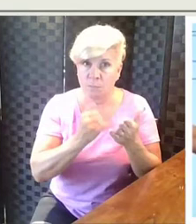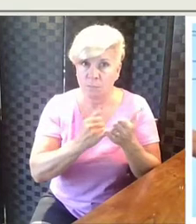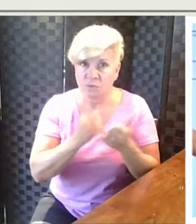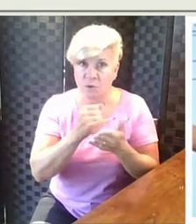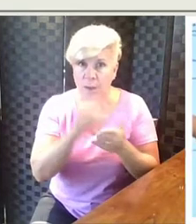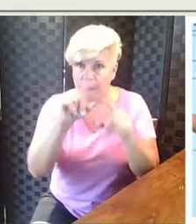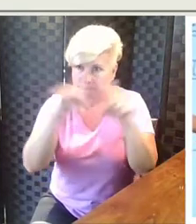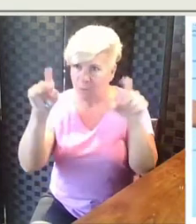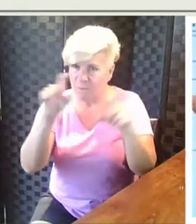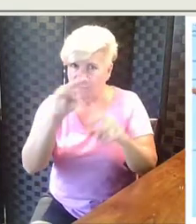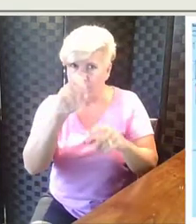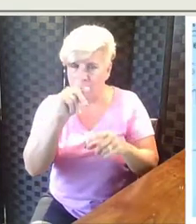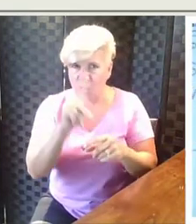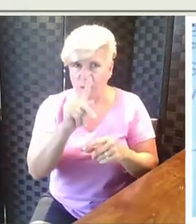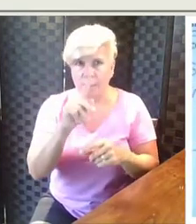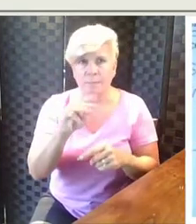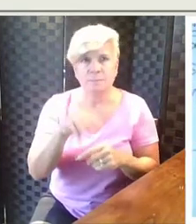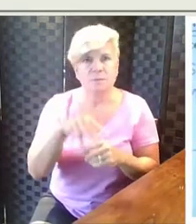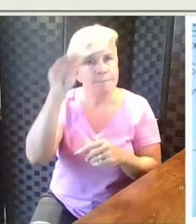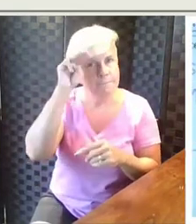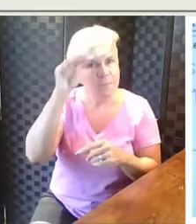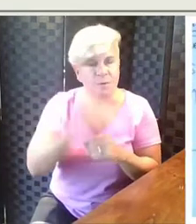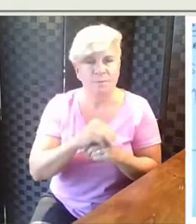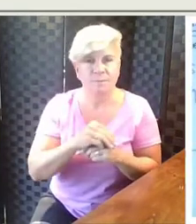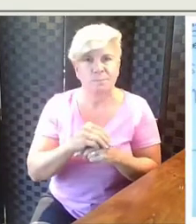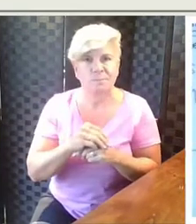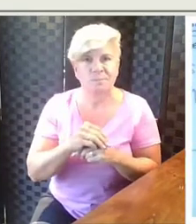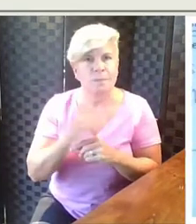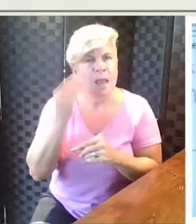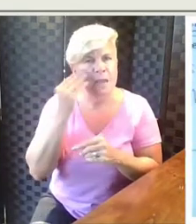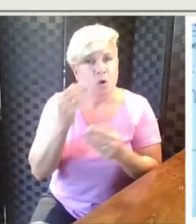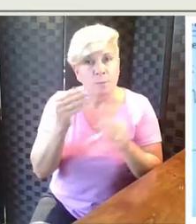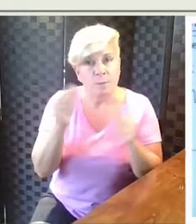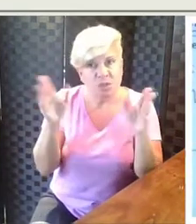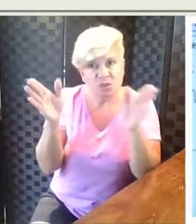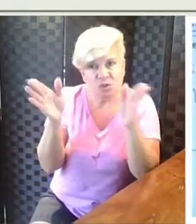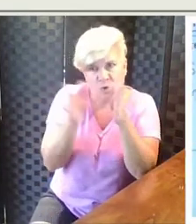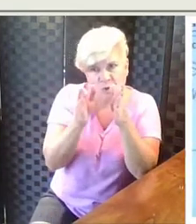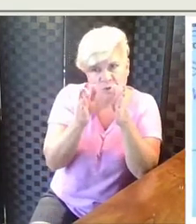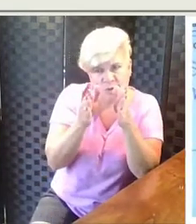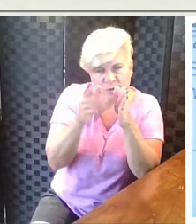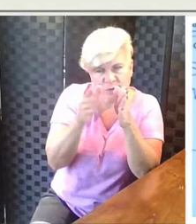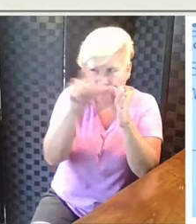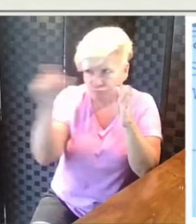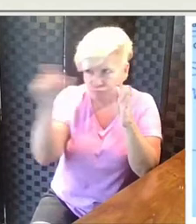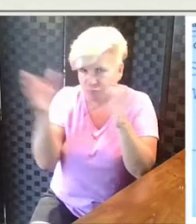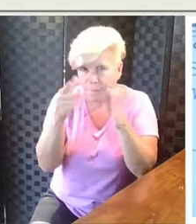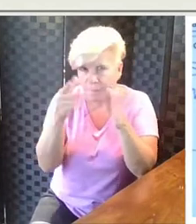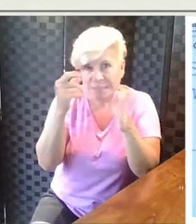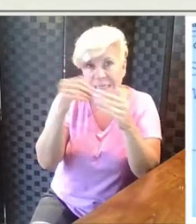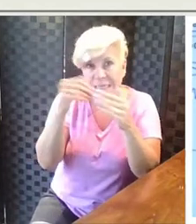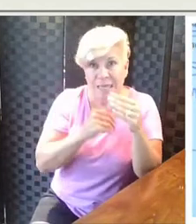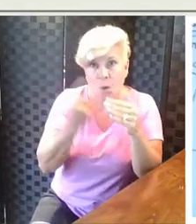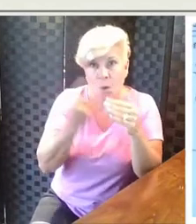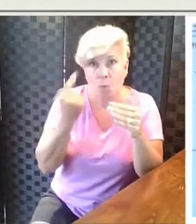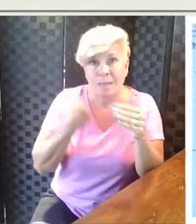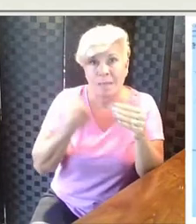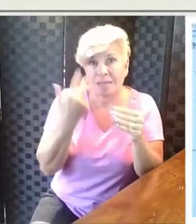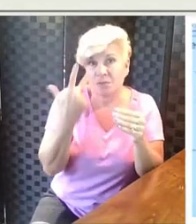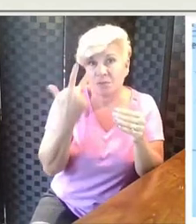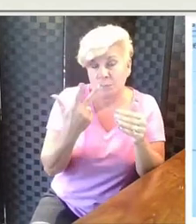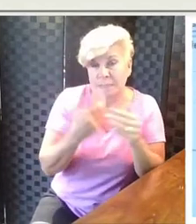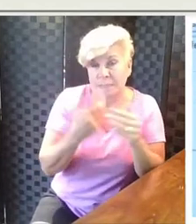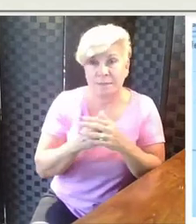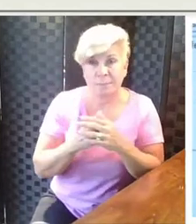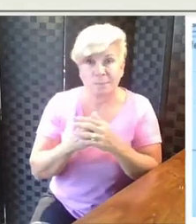a bar for Mark. On your paper, go ahead and draw with me. Now I know it'll be shorter because Mark has less. And in fact, it says he only has three.